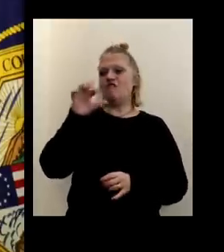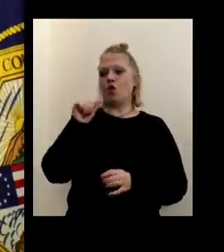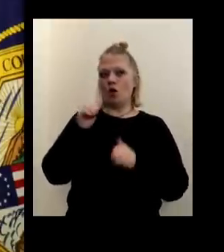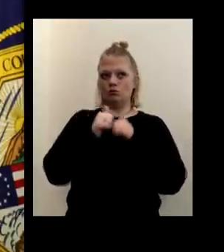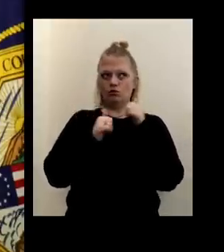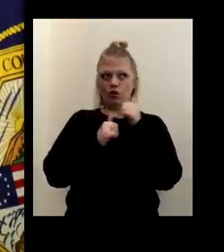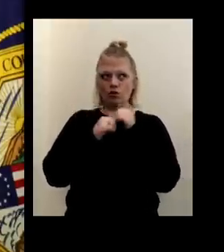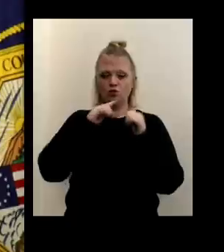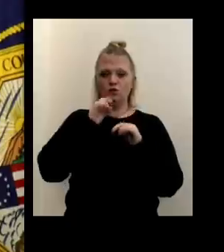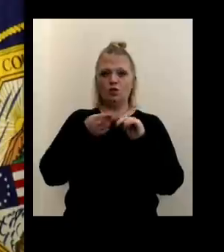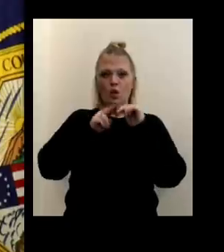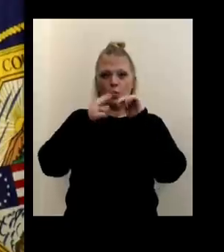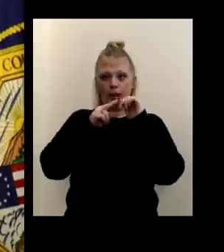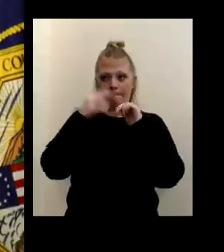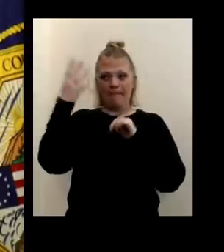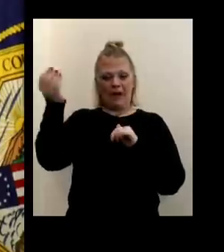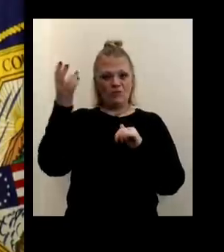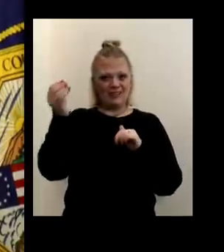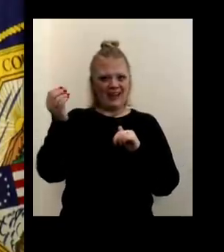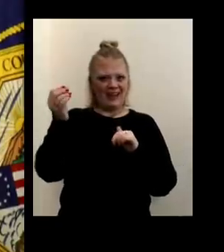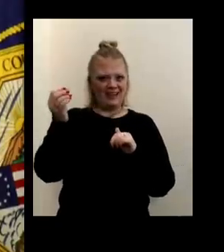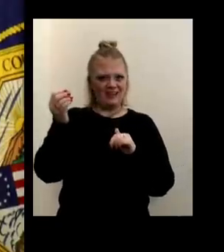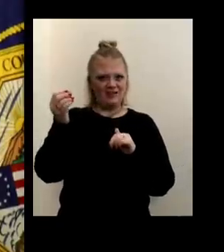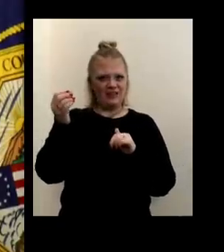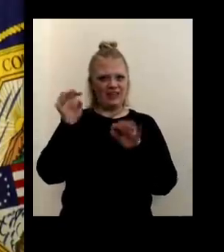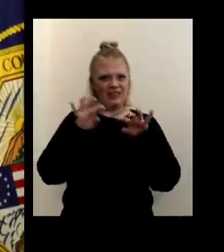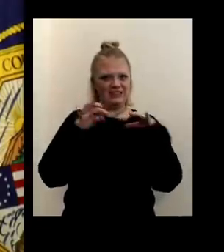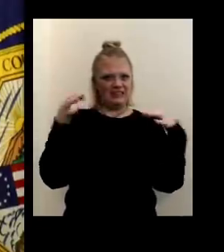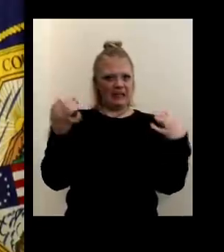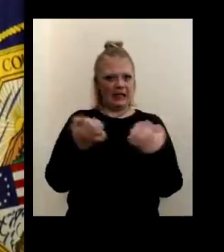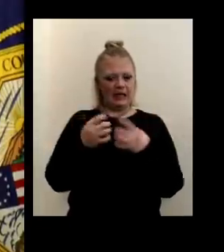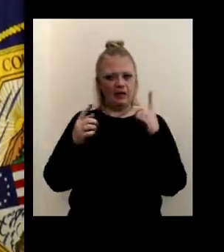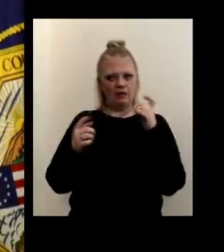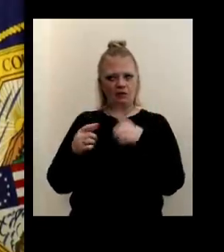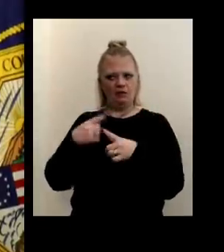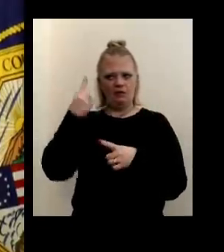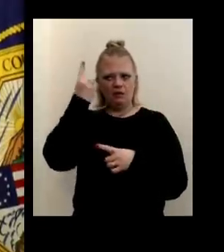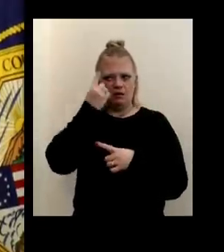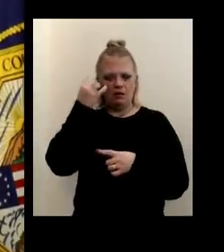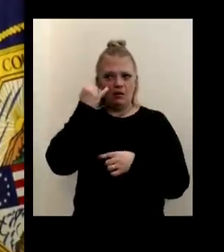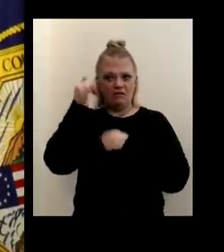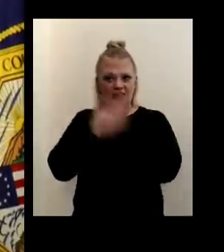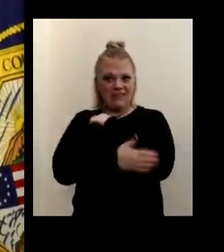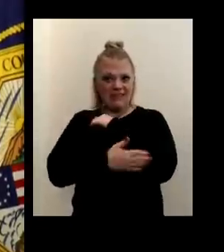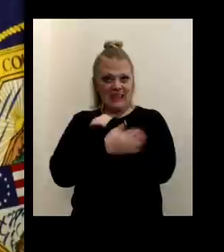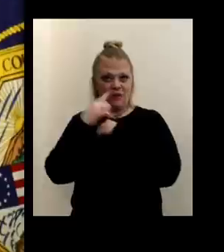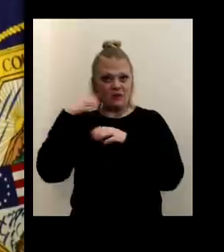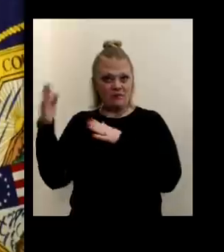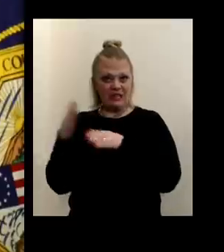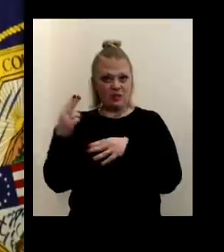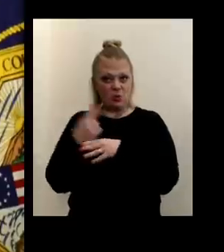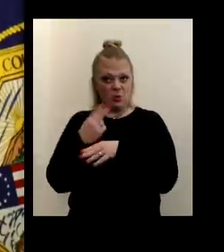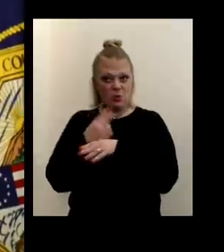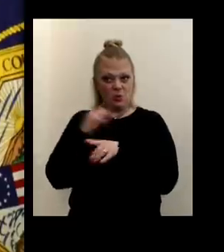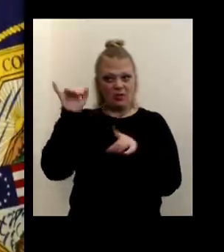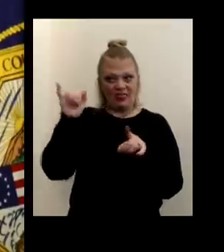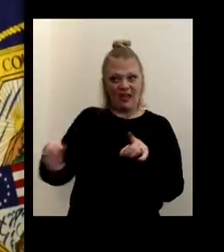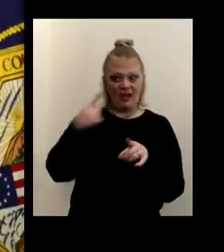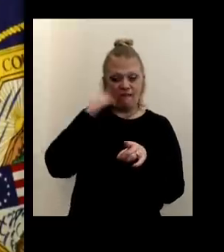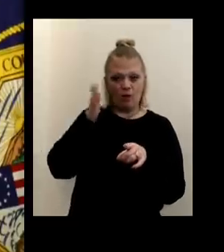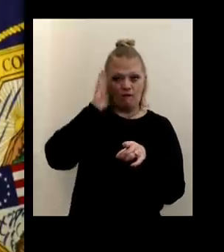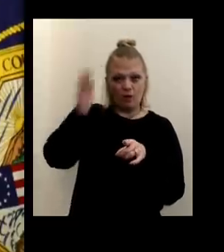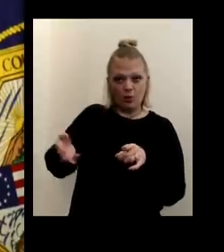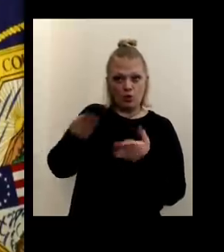of the bill stadium for the game that's upcoming. Uh, my question for you is I'm just wondering if the county is planning to utilize that site for future